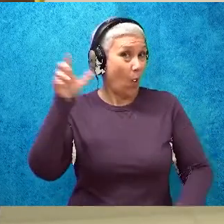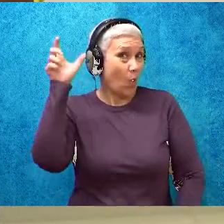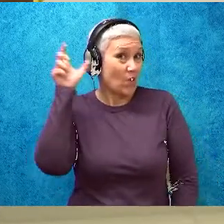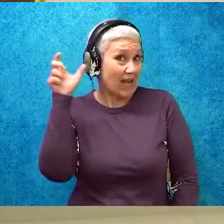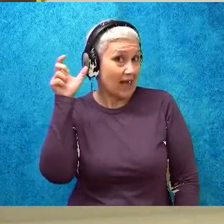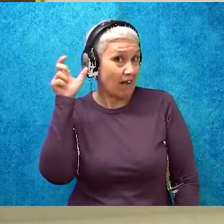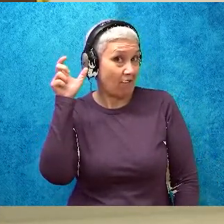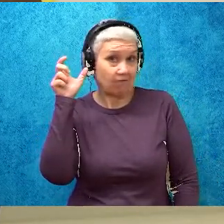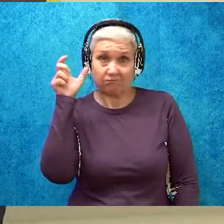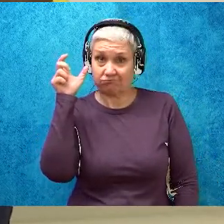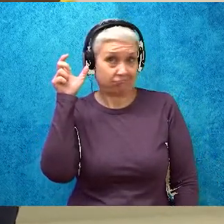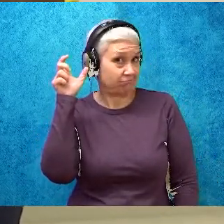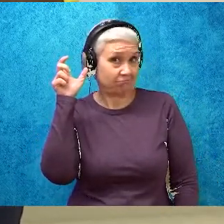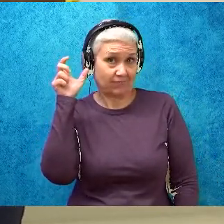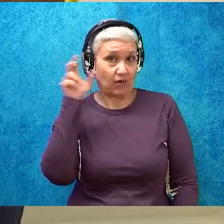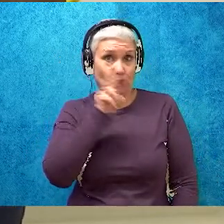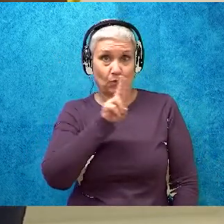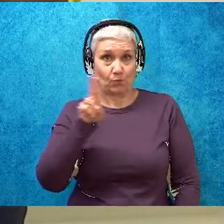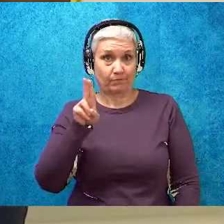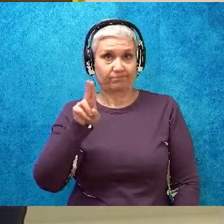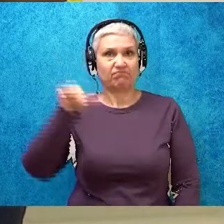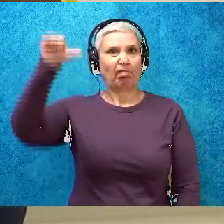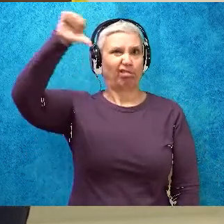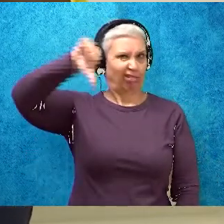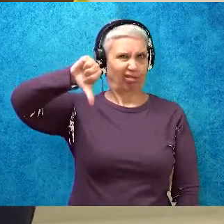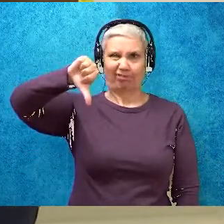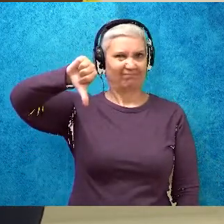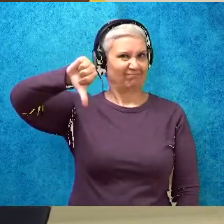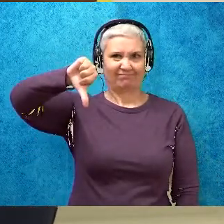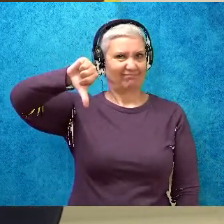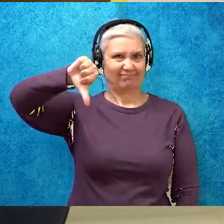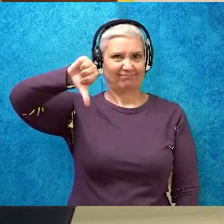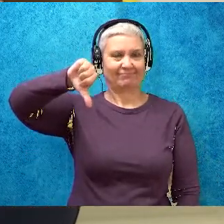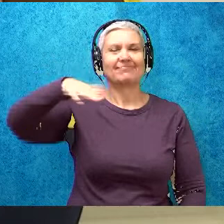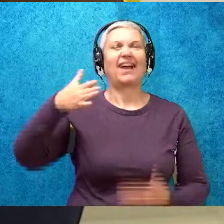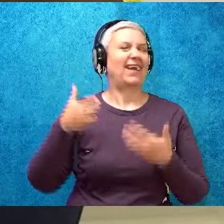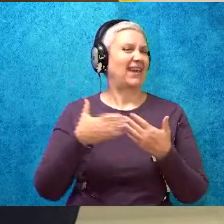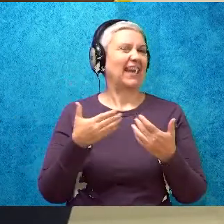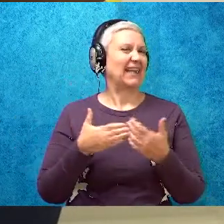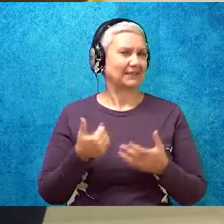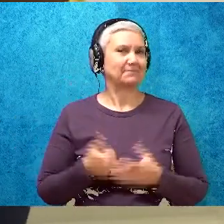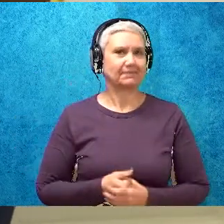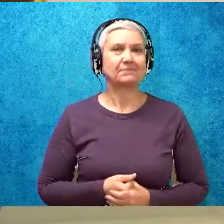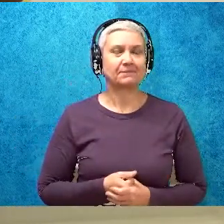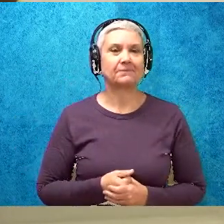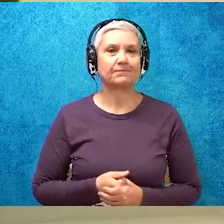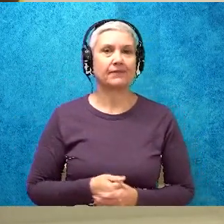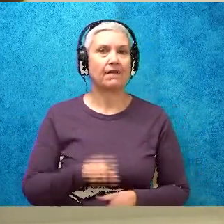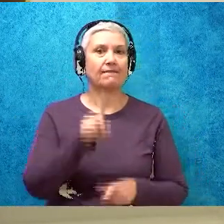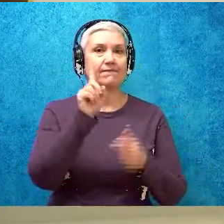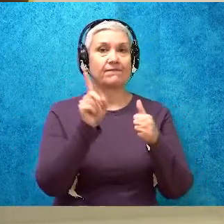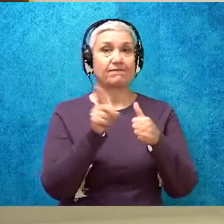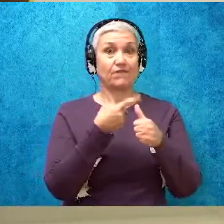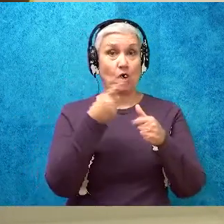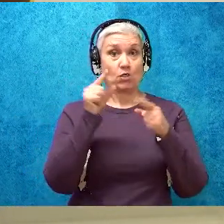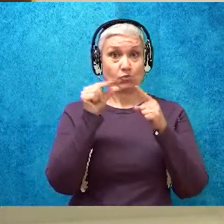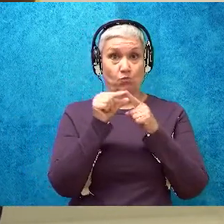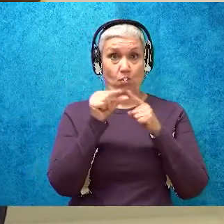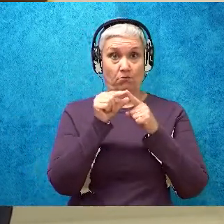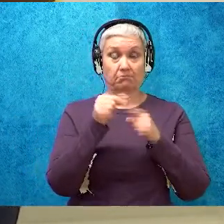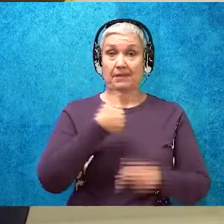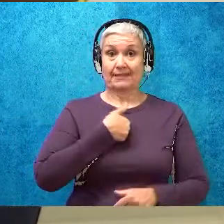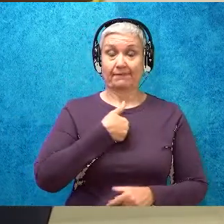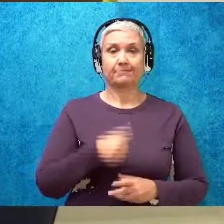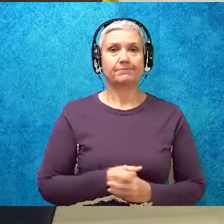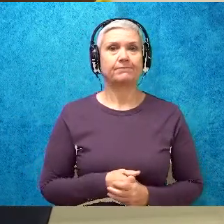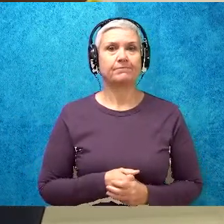sound, I want you to just give me a thumbs down. That's easy. Okay. So, the first word, I'll try the first word myself.